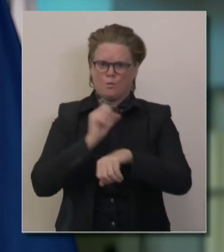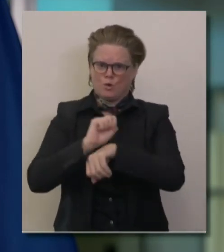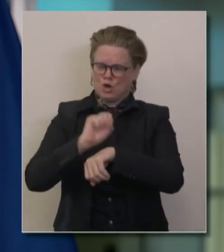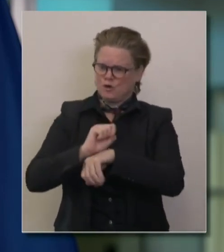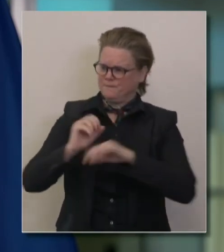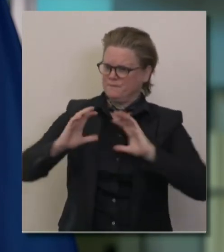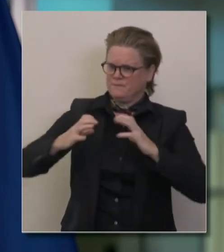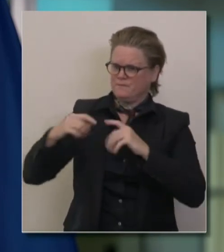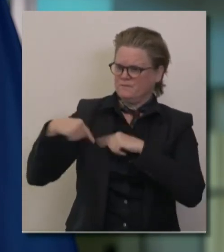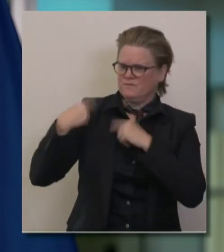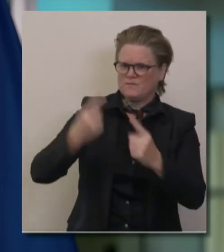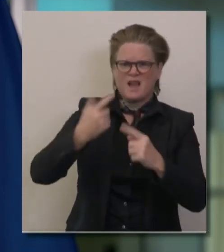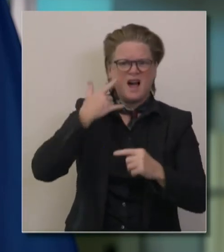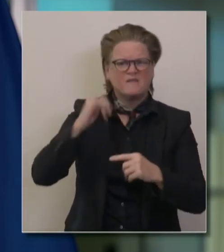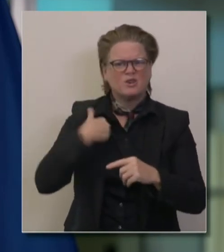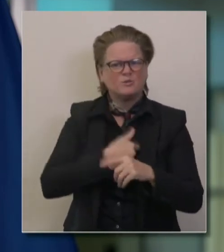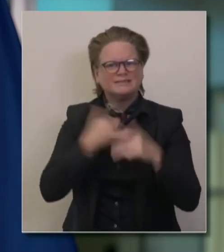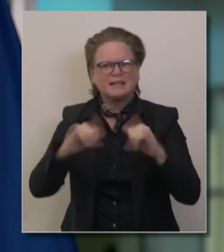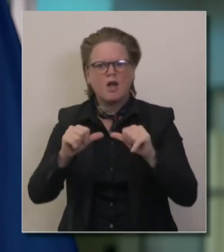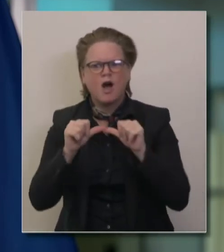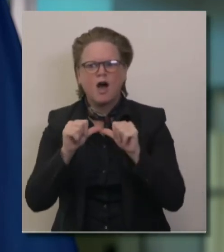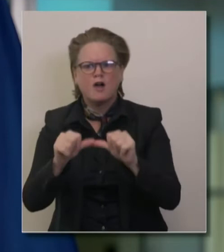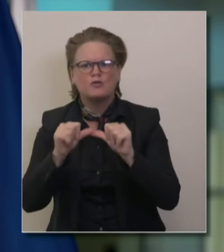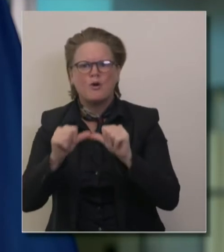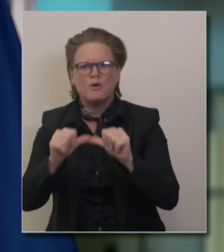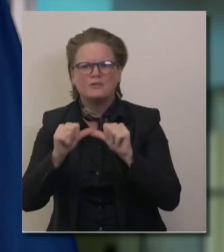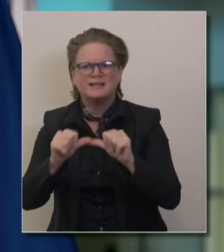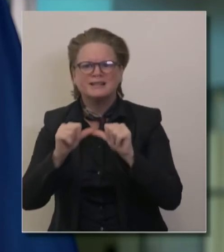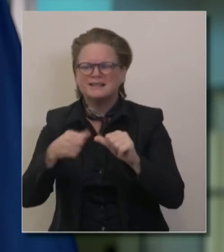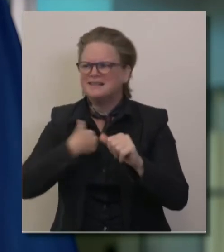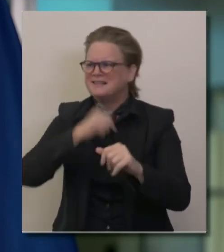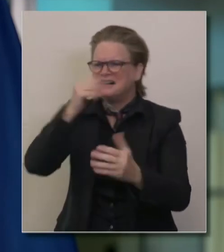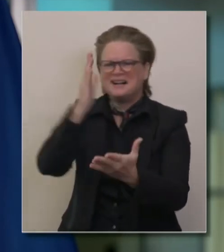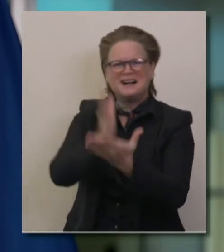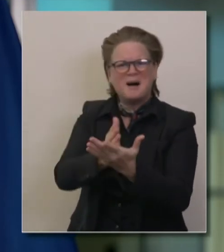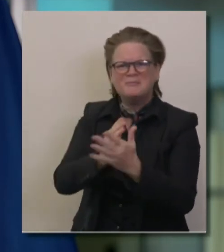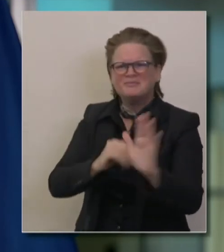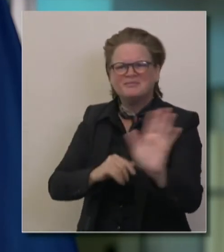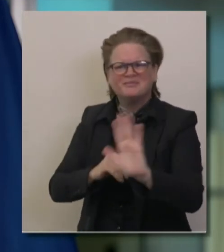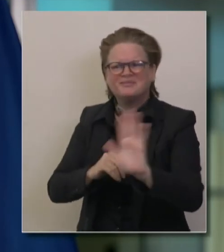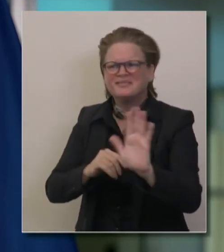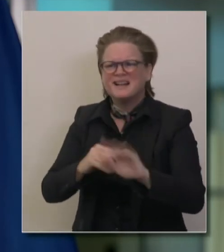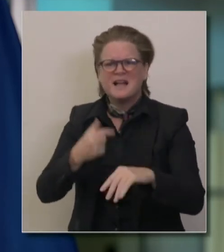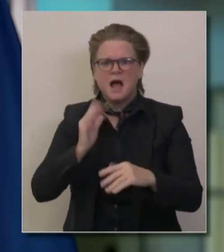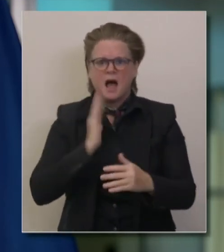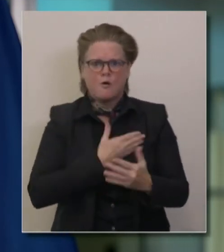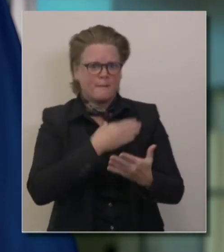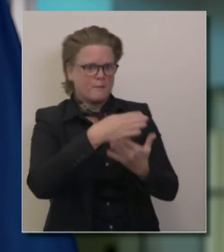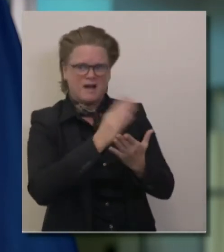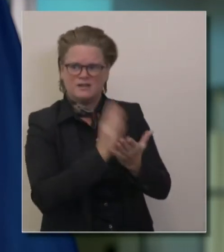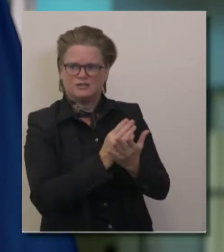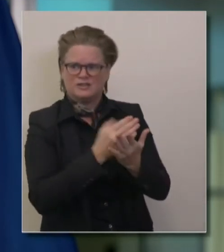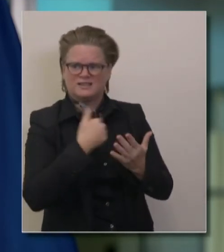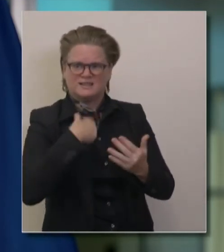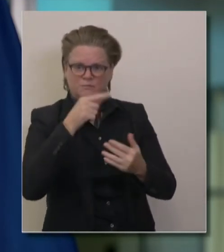commitment. And that's why our budget, which we'll be submitting just in a few weeks, will lay out in more detail and more specificity,